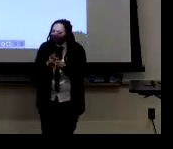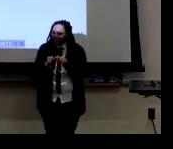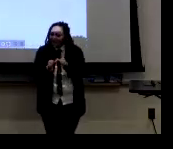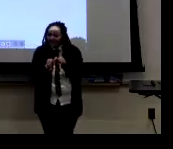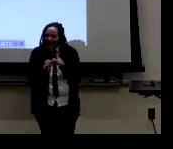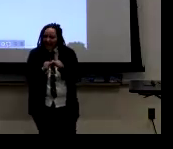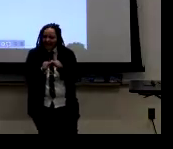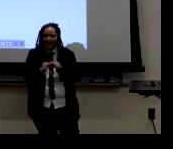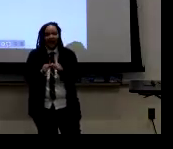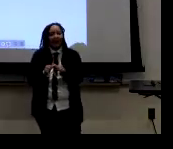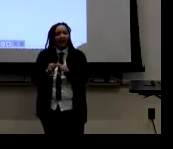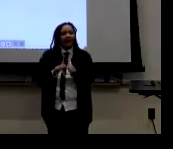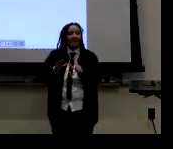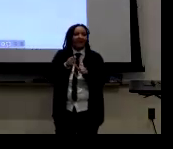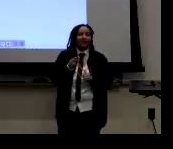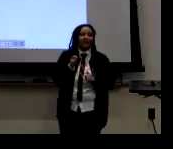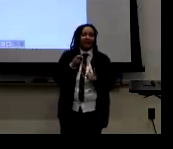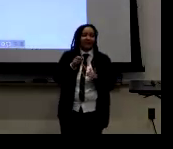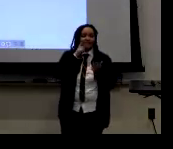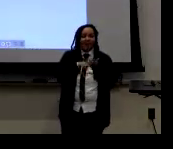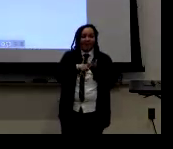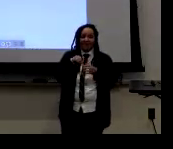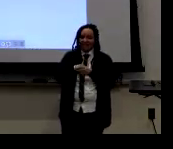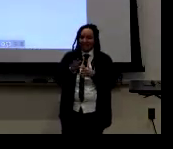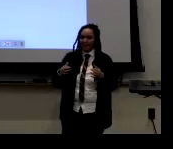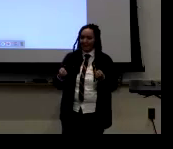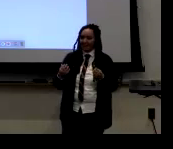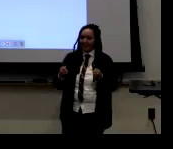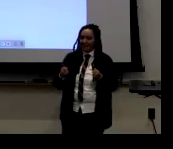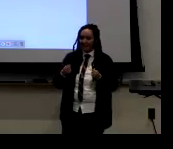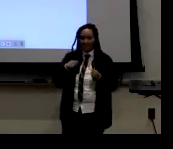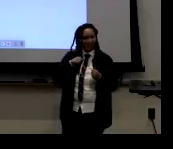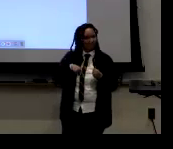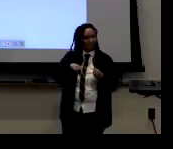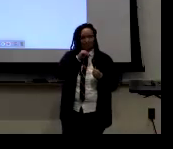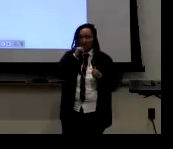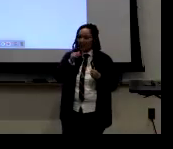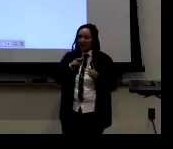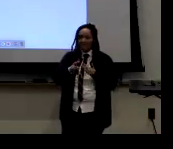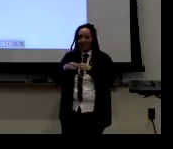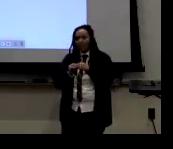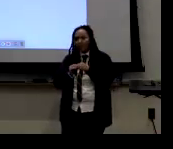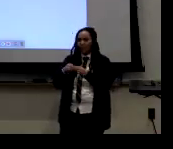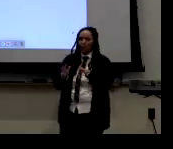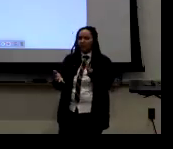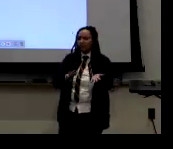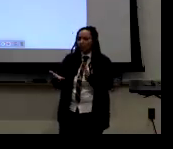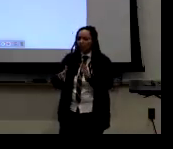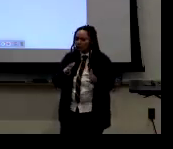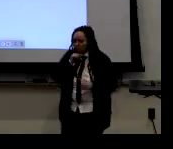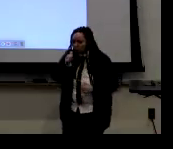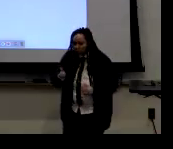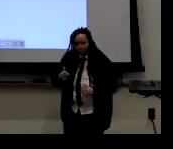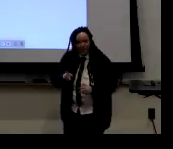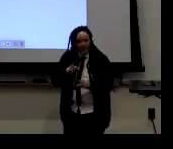you know, they maintain their gender markings and their signing. And they're